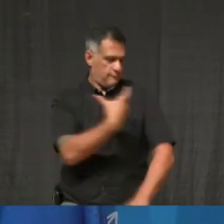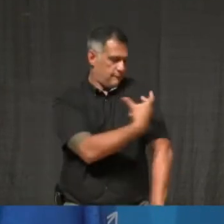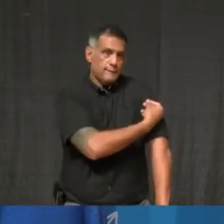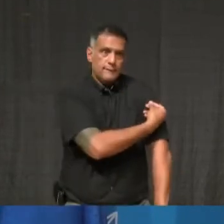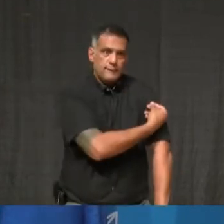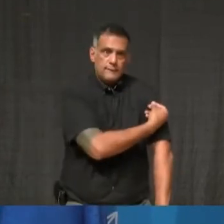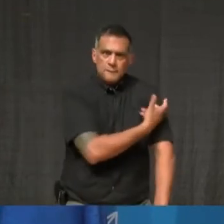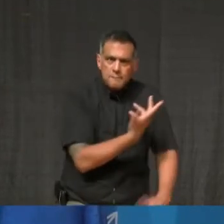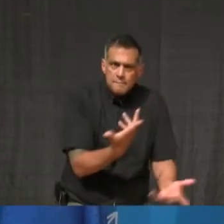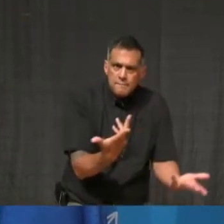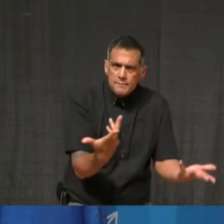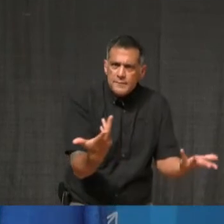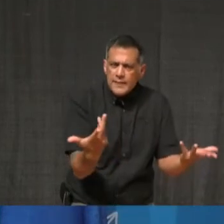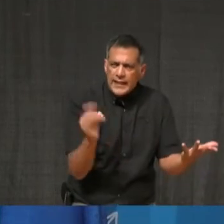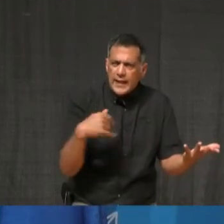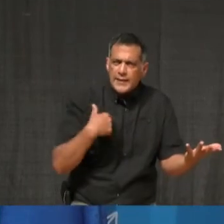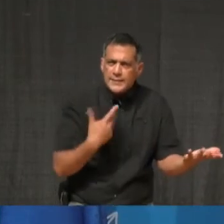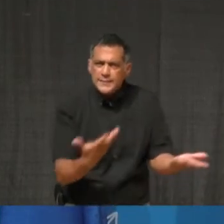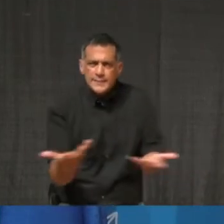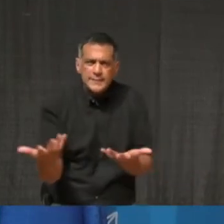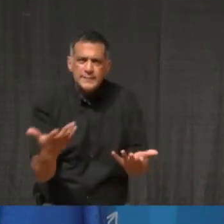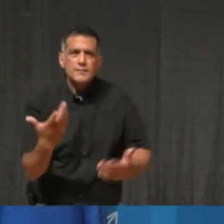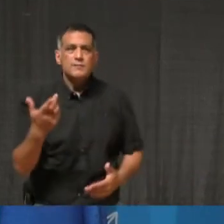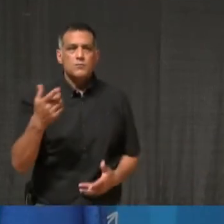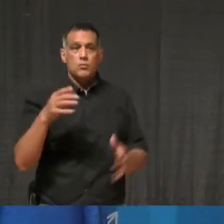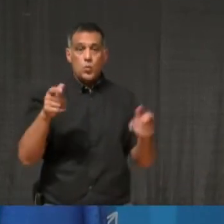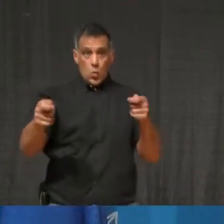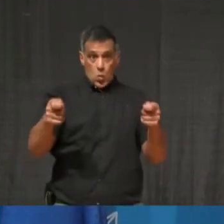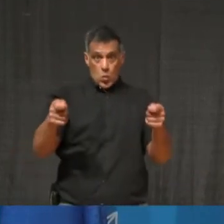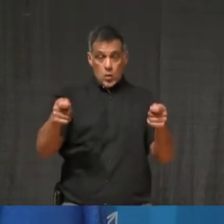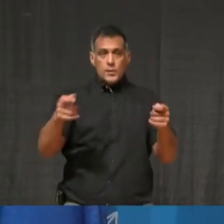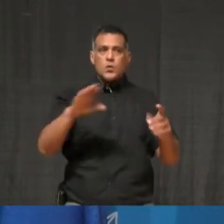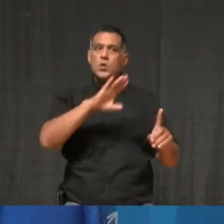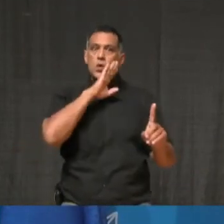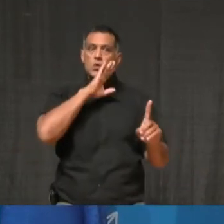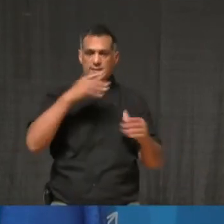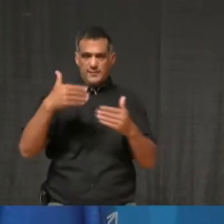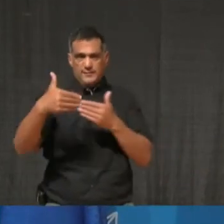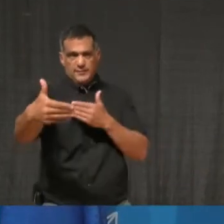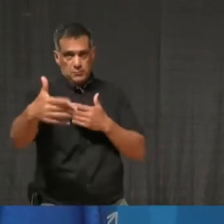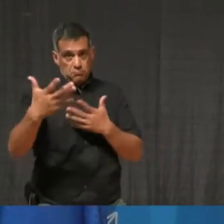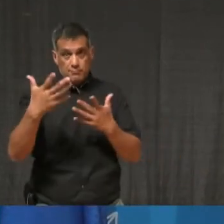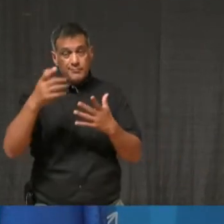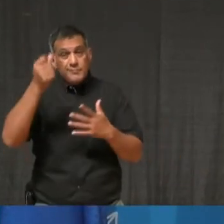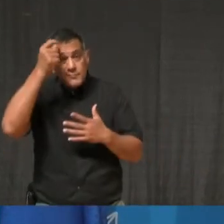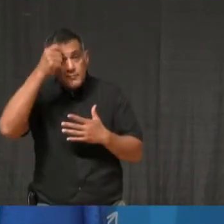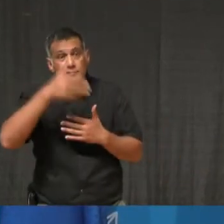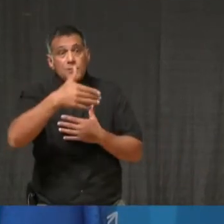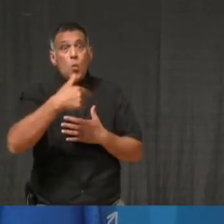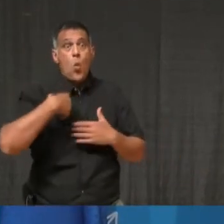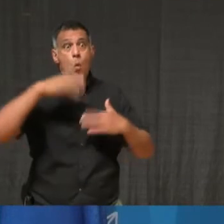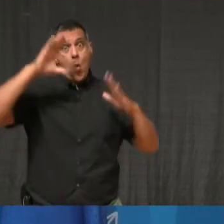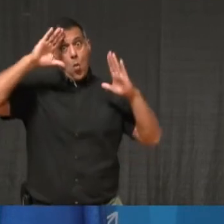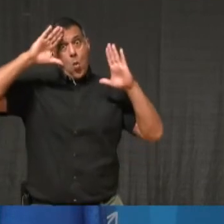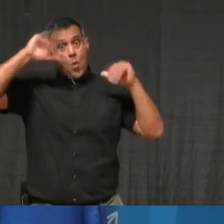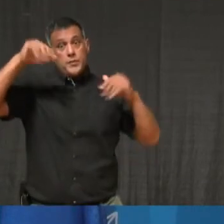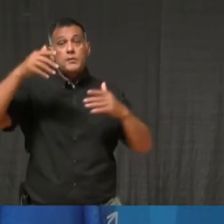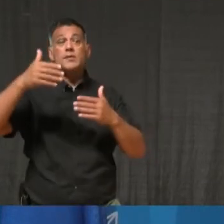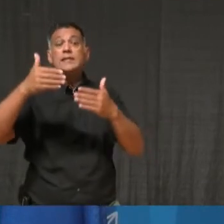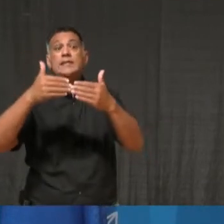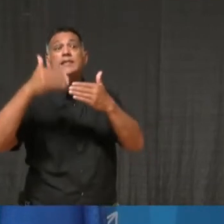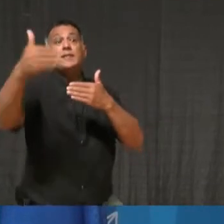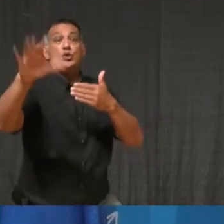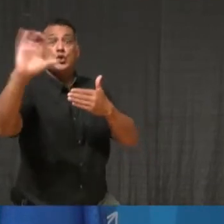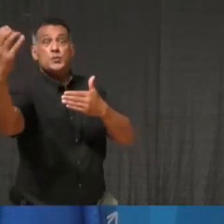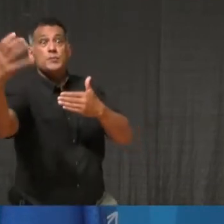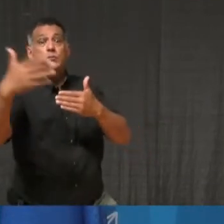celebrating Christmas together if we get things under control. Is there an argument for looking ahead over six months and saying we won't